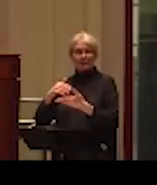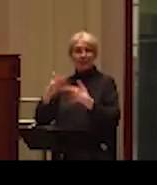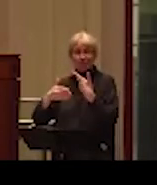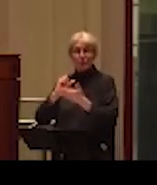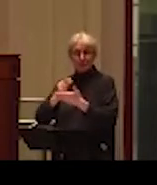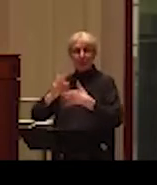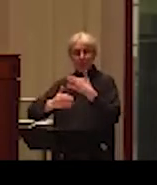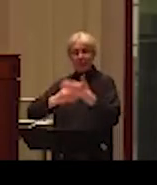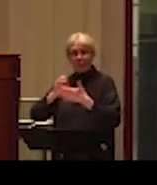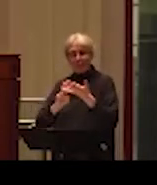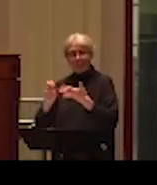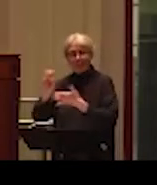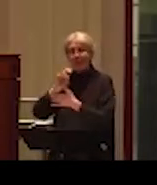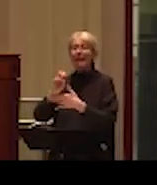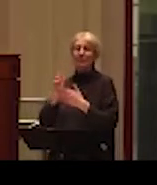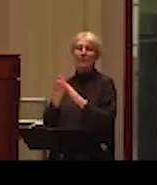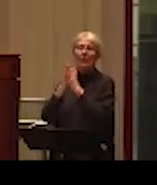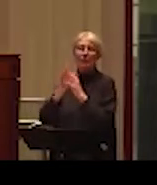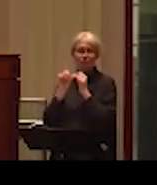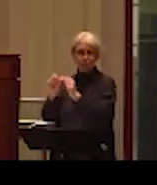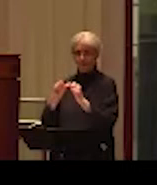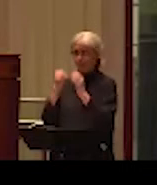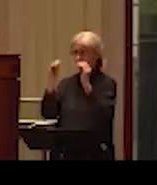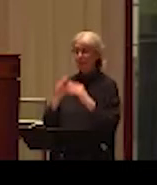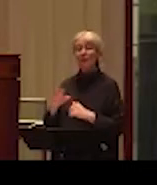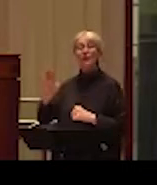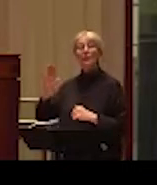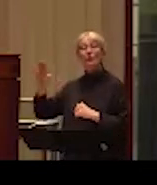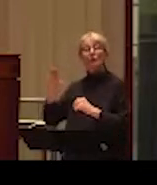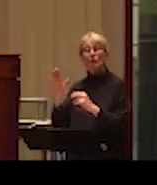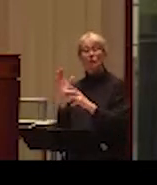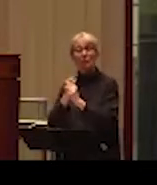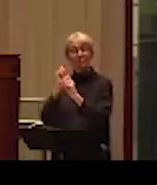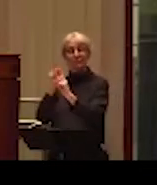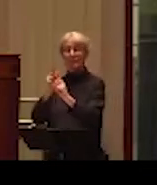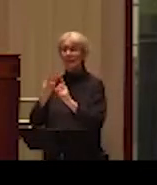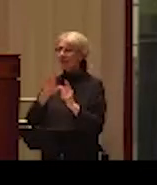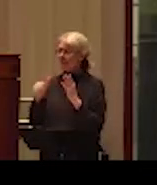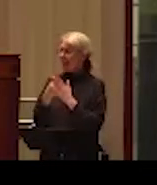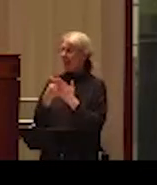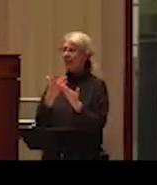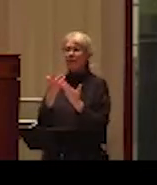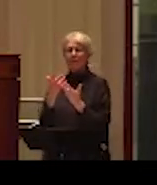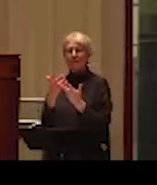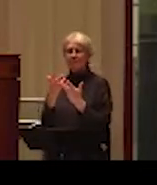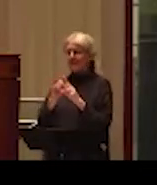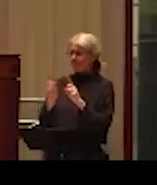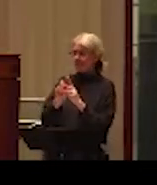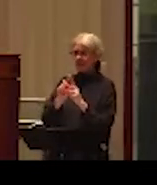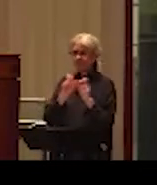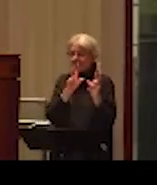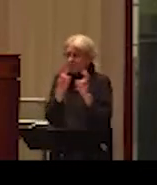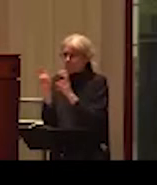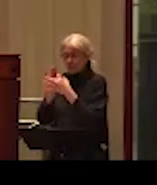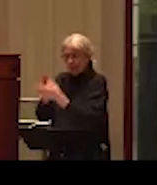And she says of her work that it's focused on finding ways to prevent all forms of intimate partner violence, including